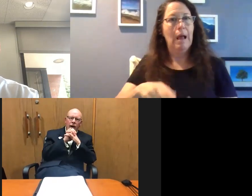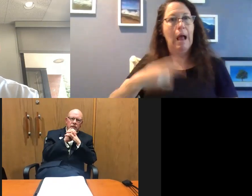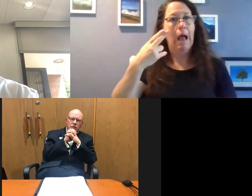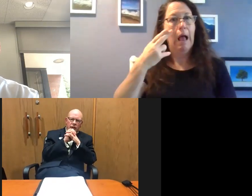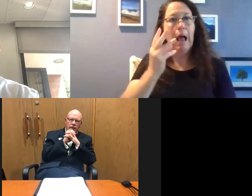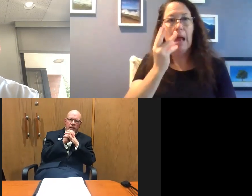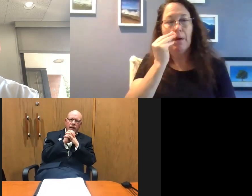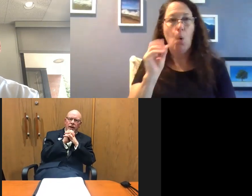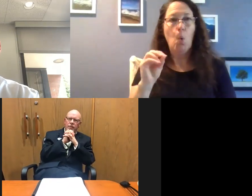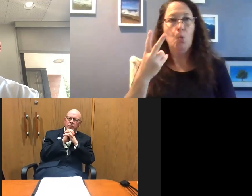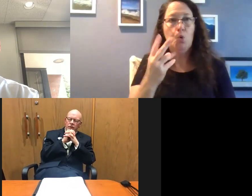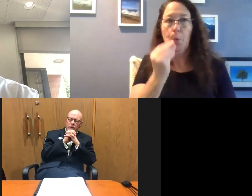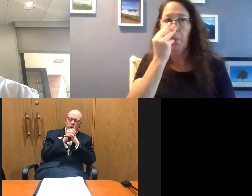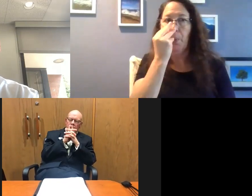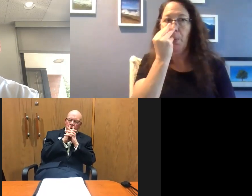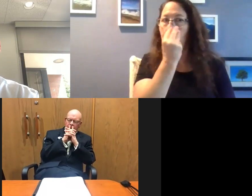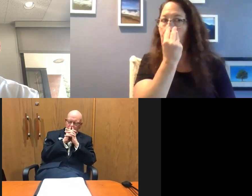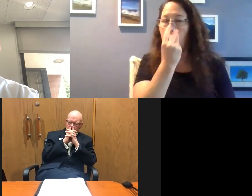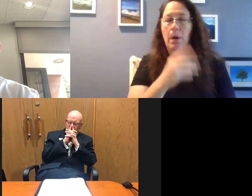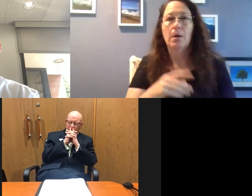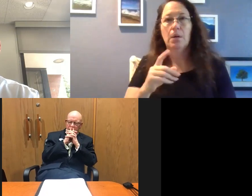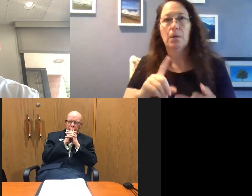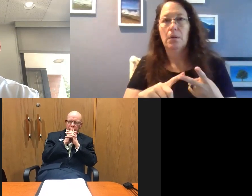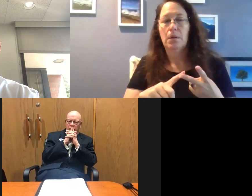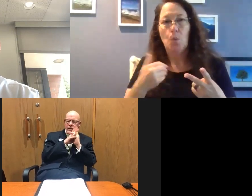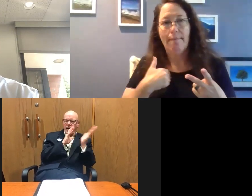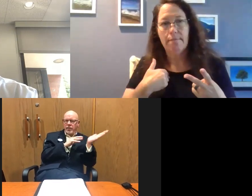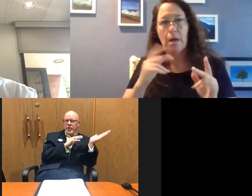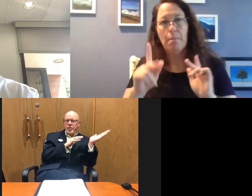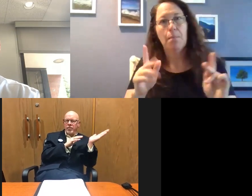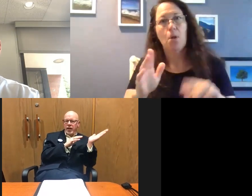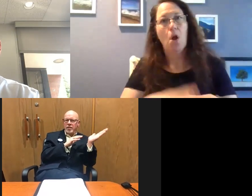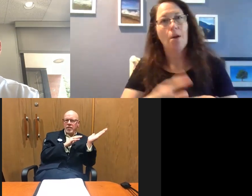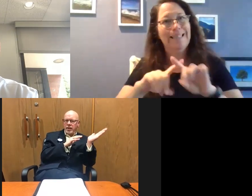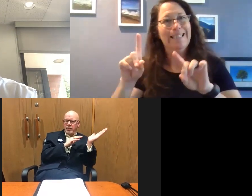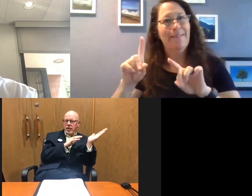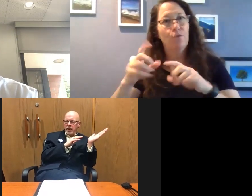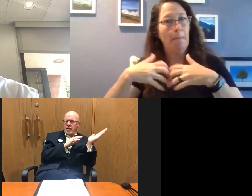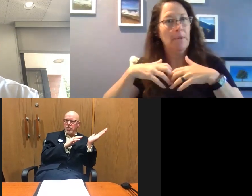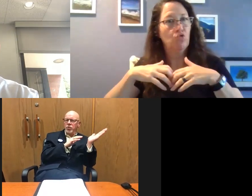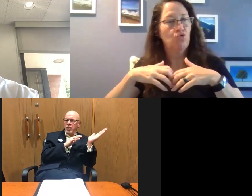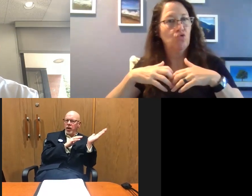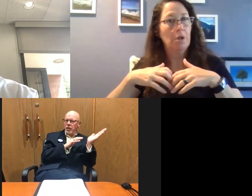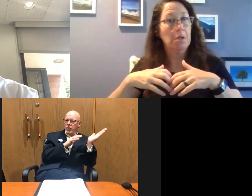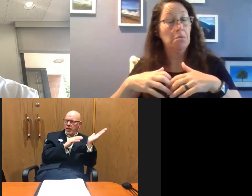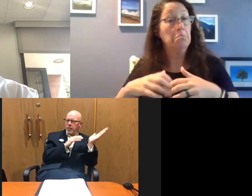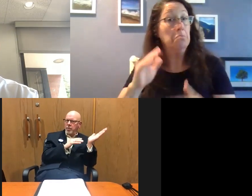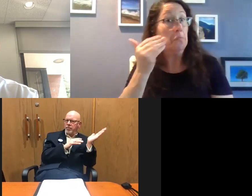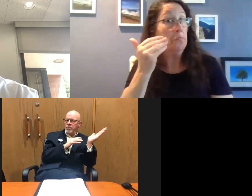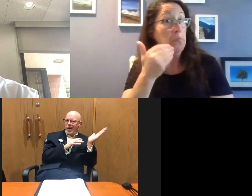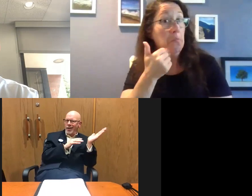oxygen. Um, um, we've got people on other type of devices that are tending to do pretty well.